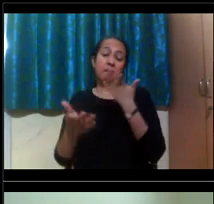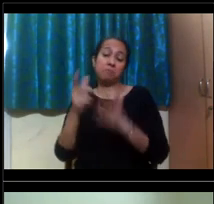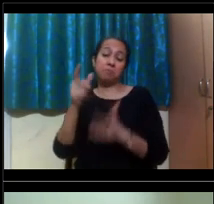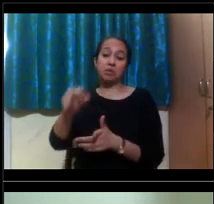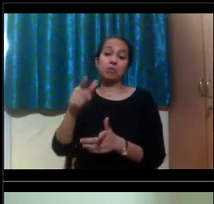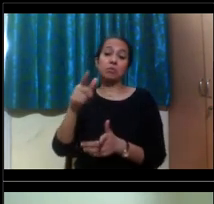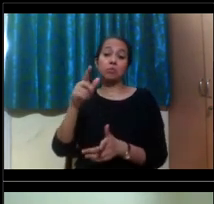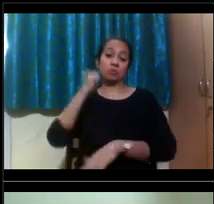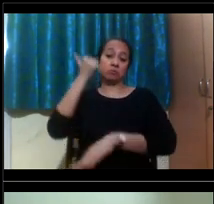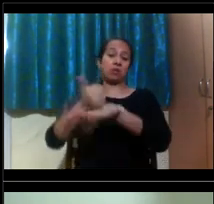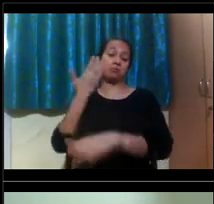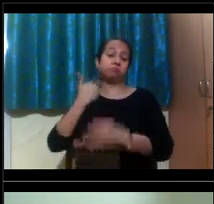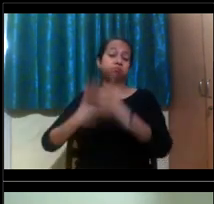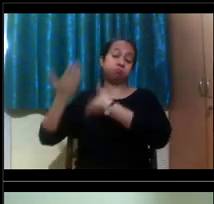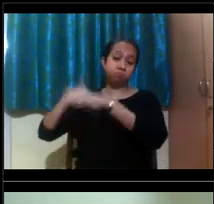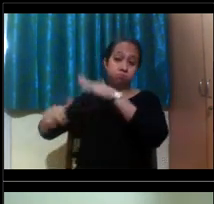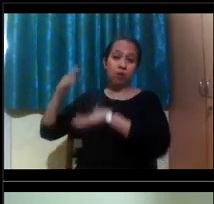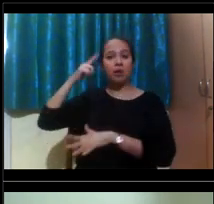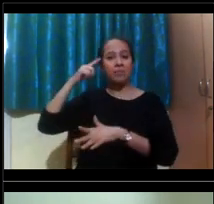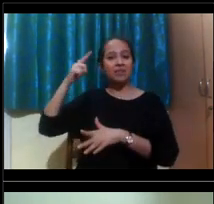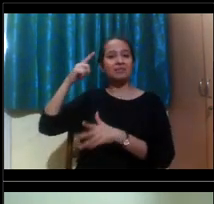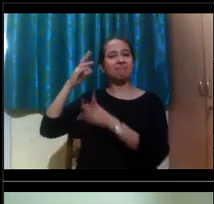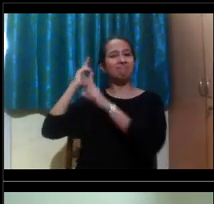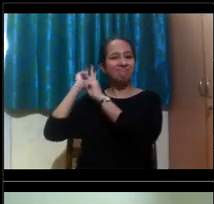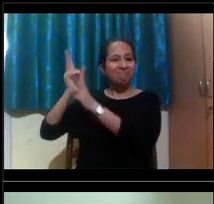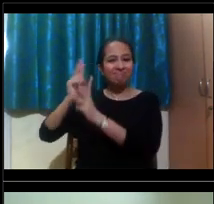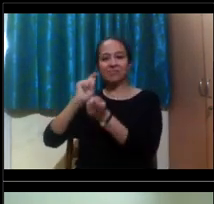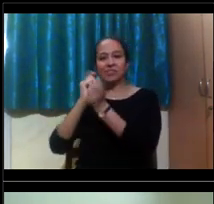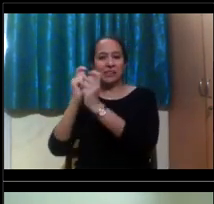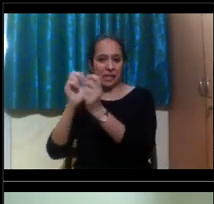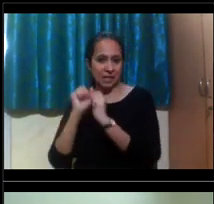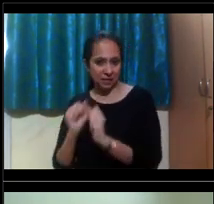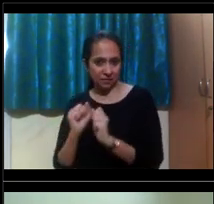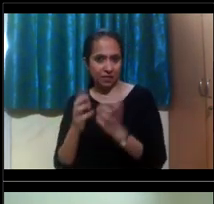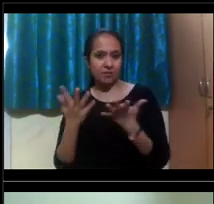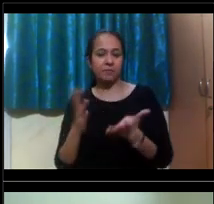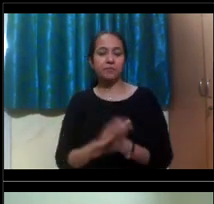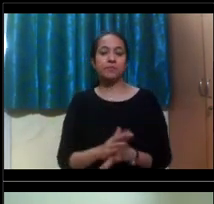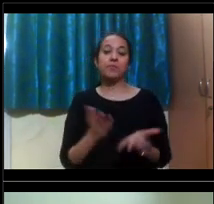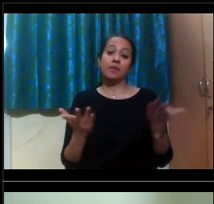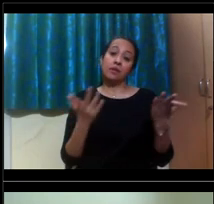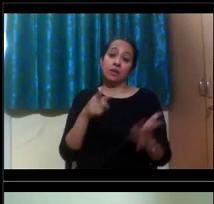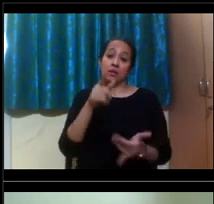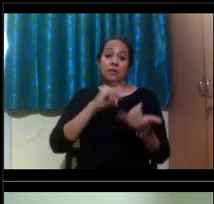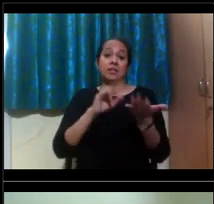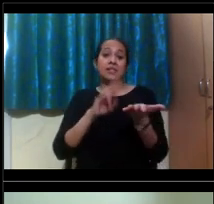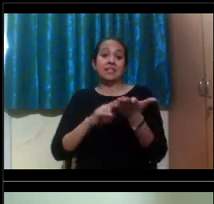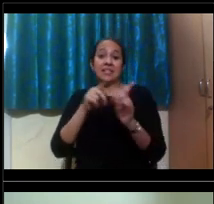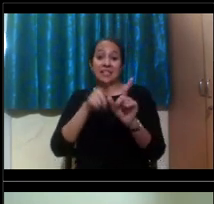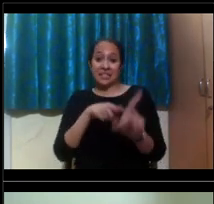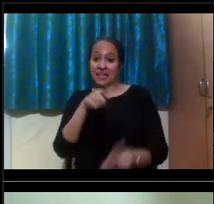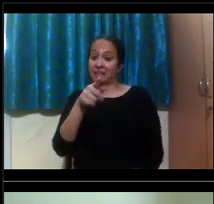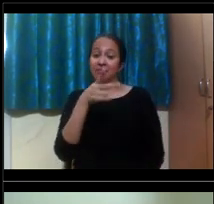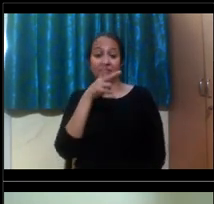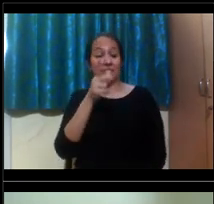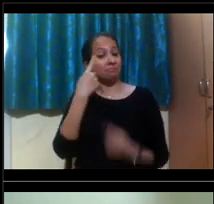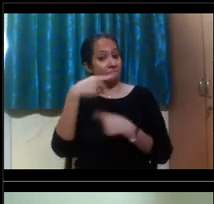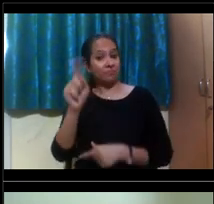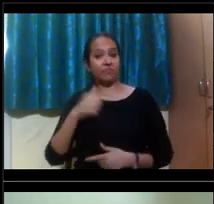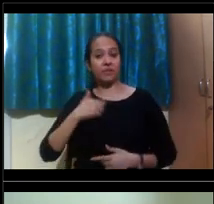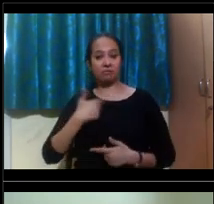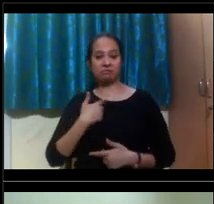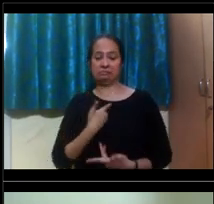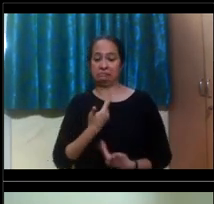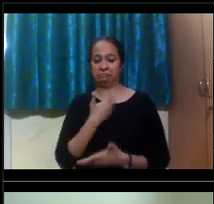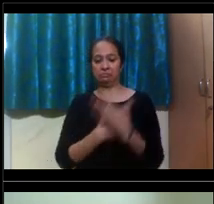hoping, but doesn't mean by all means you shouldn't go there. Um, and I think to echo Sunny, you know, don't be restricted, um, or feel like you're,